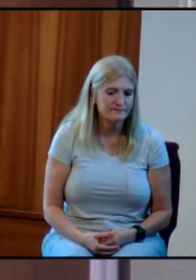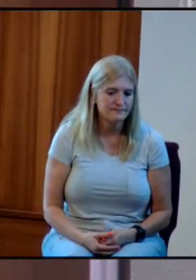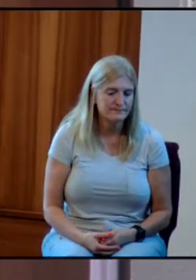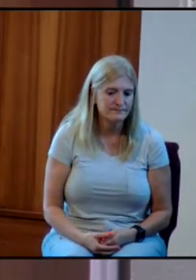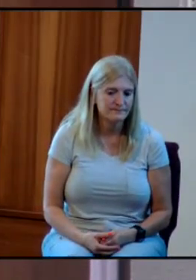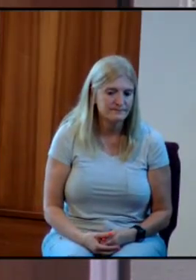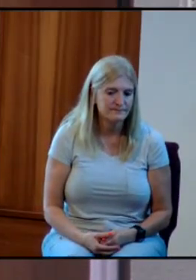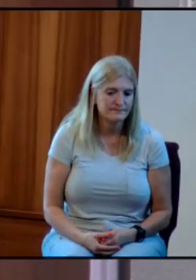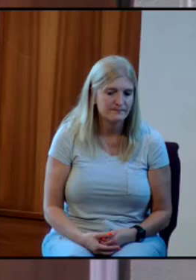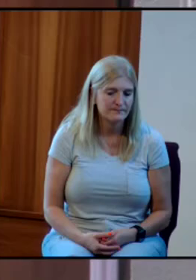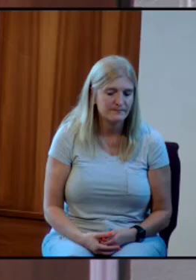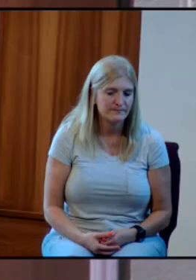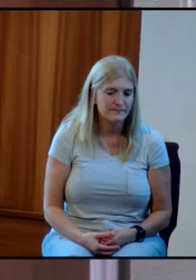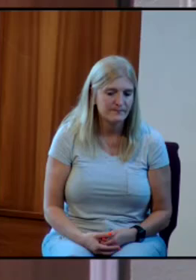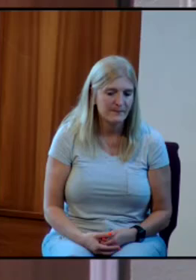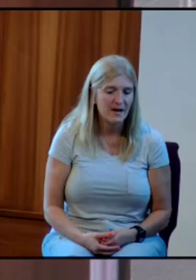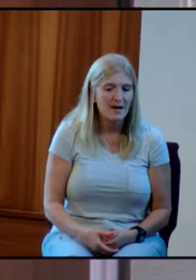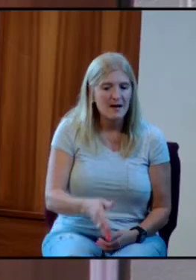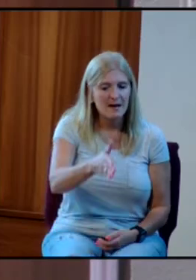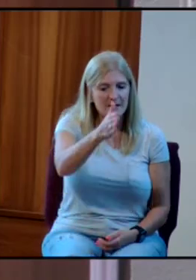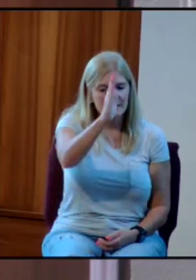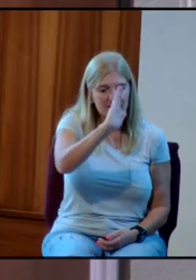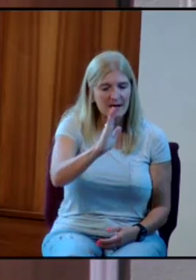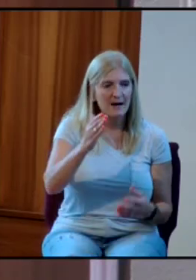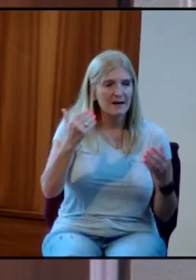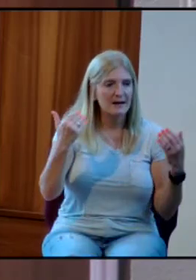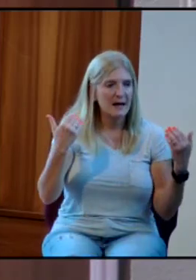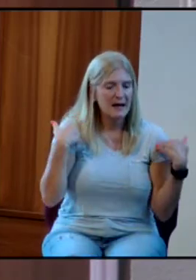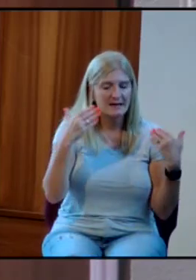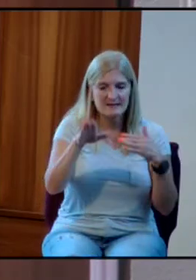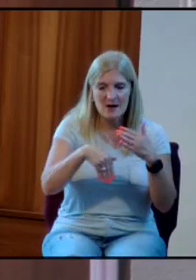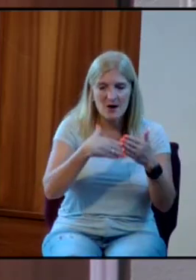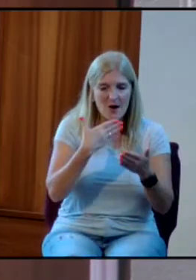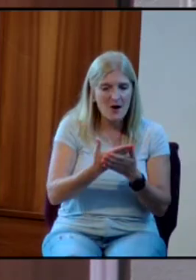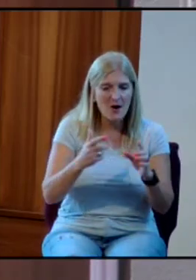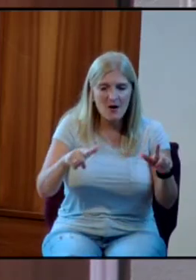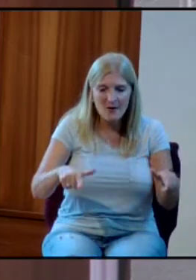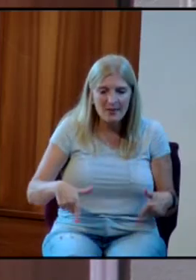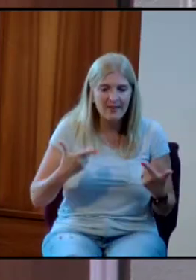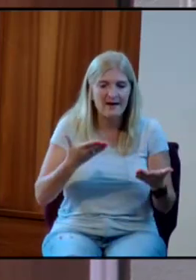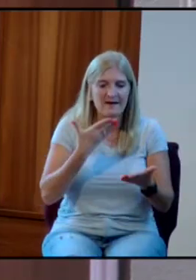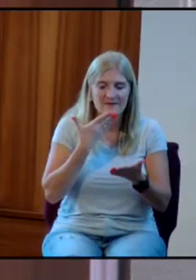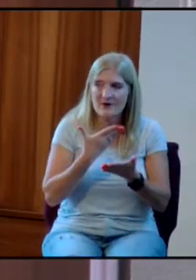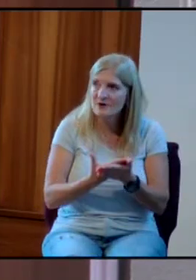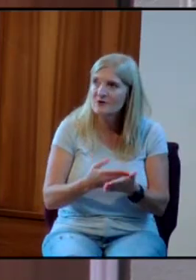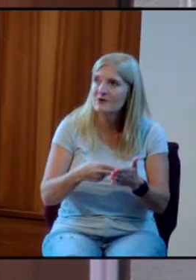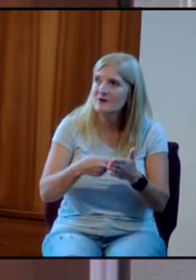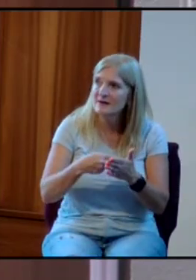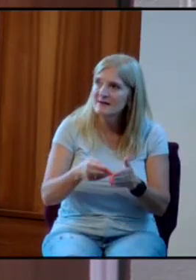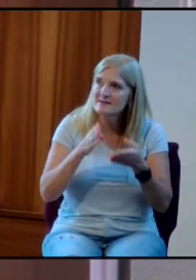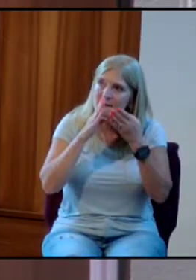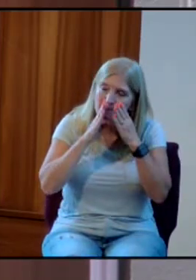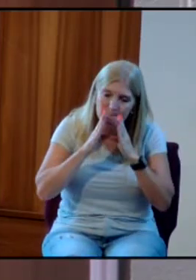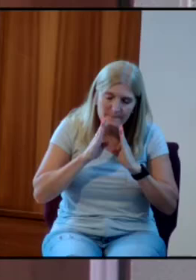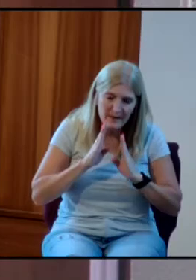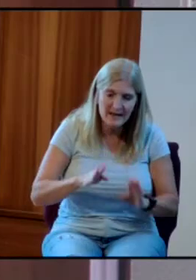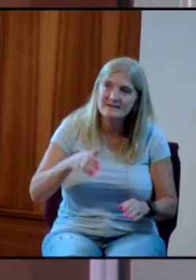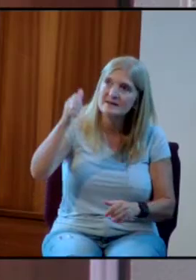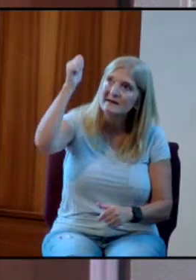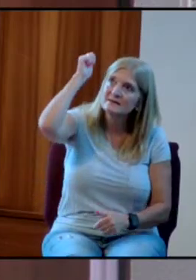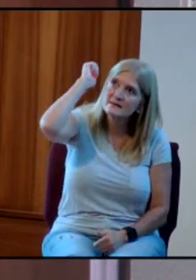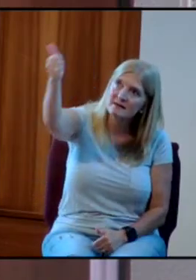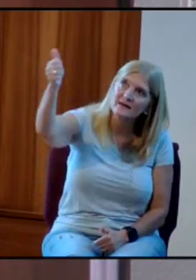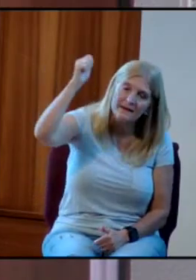The Westminster Confession. God has all life, glory, goodness, blessedness in and of himself.